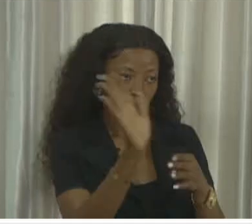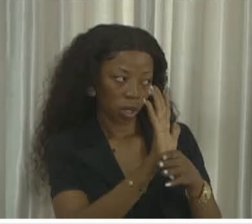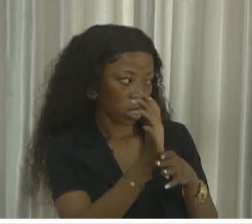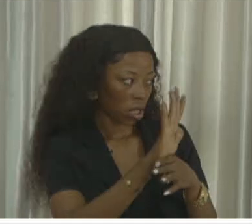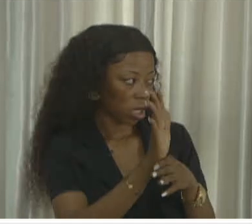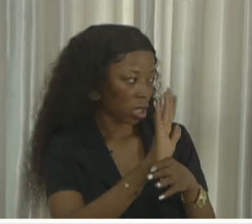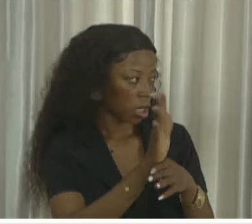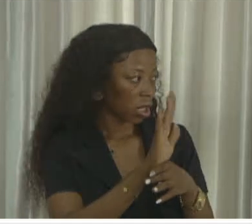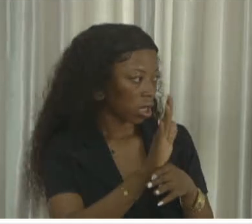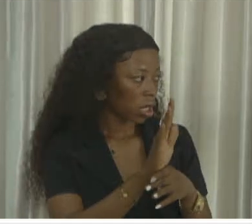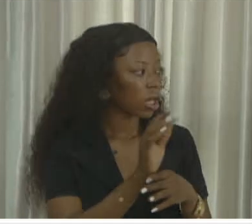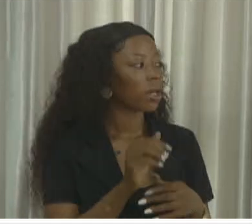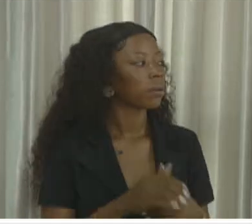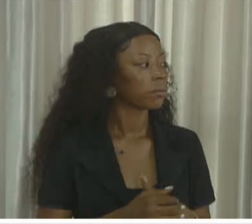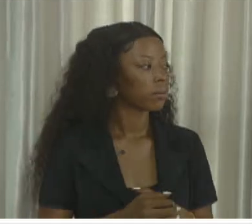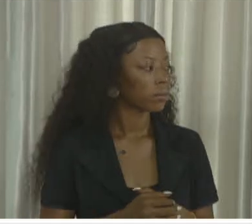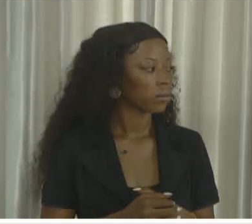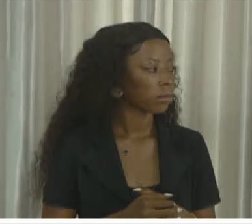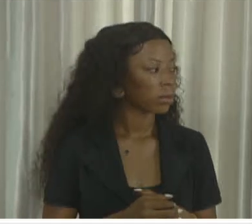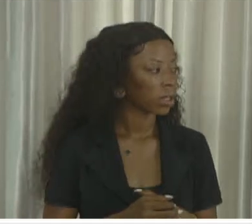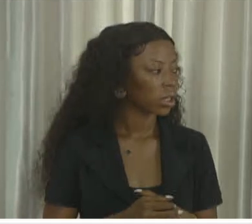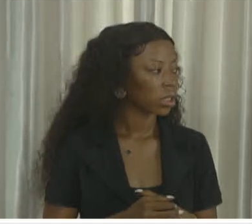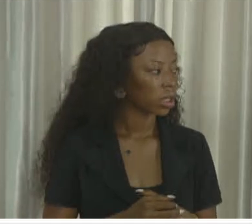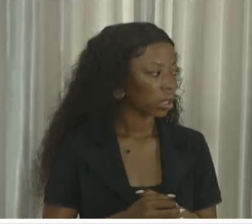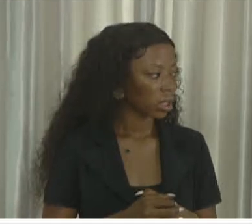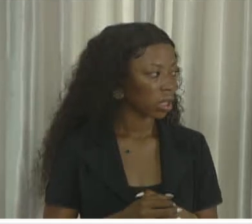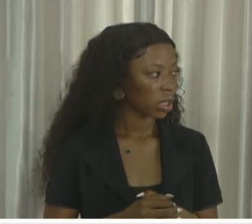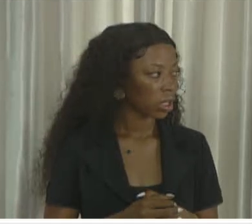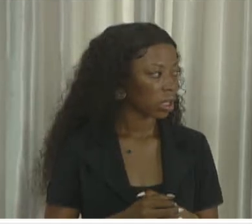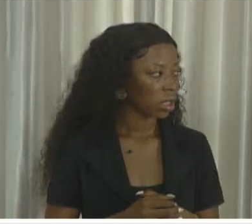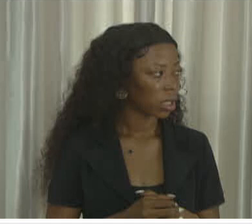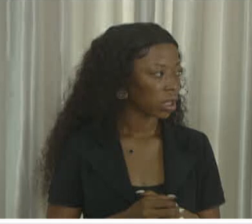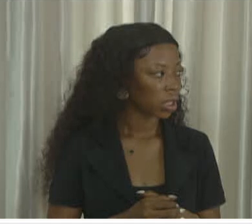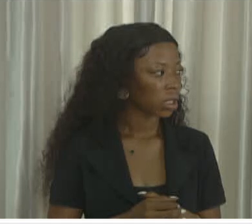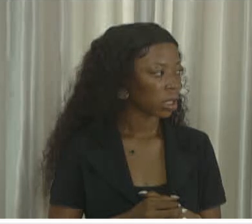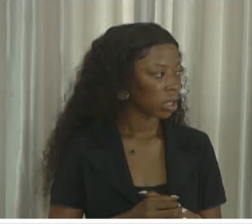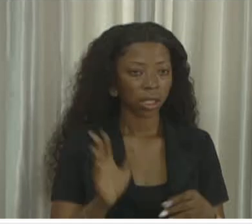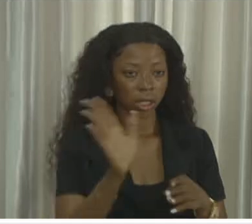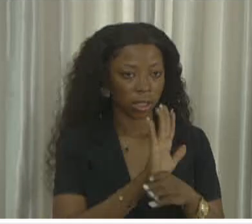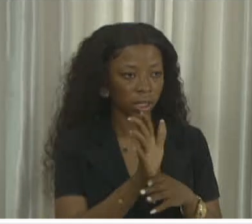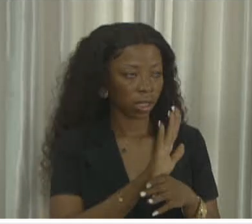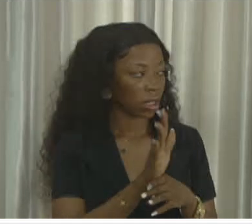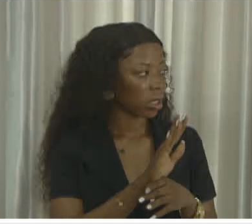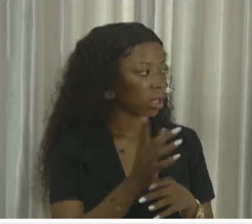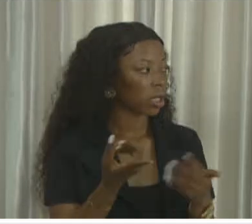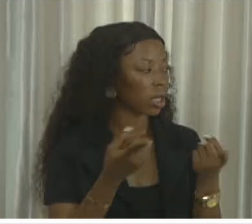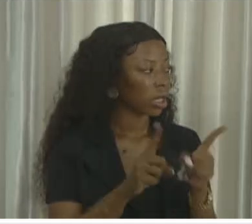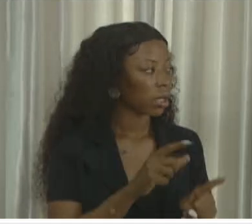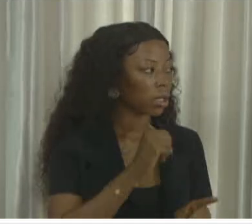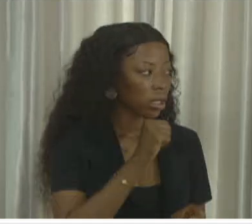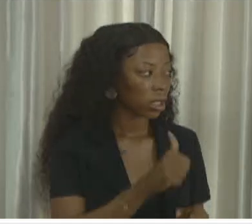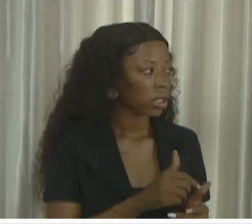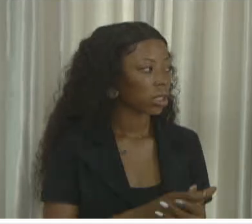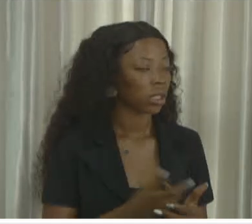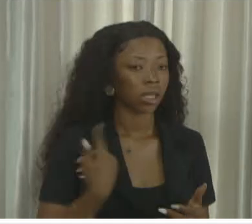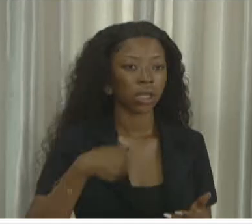that Cry Saloon film, or Cry Freedom, or Crying Free Town. They actually go face in a film, act. Because we know even they take them